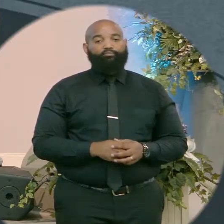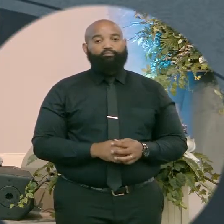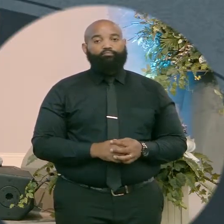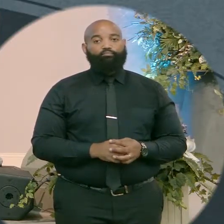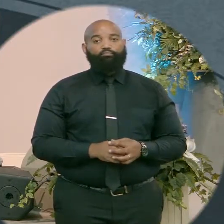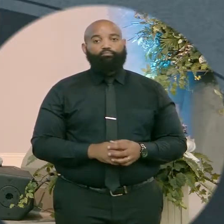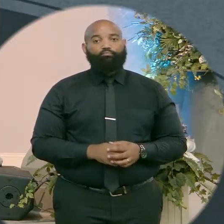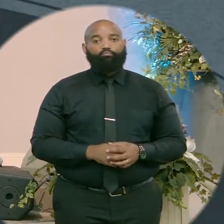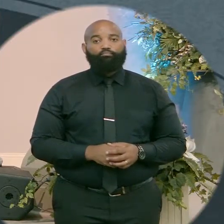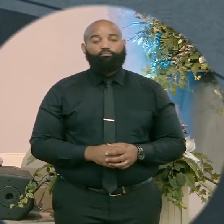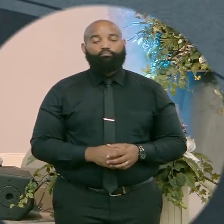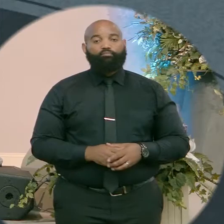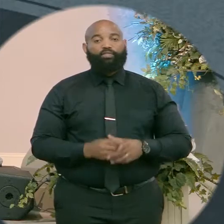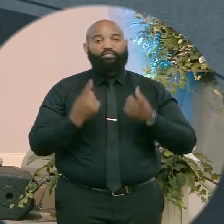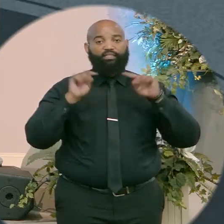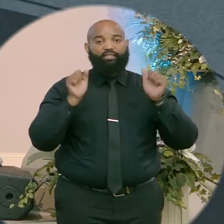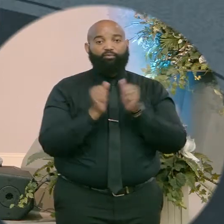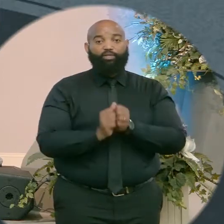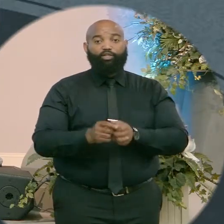declarations with your life.